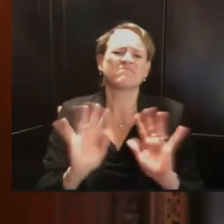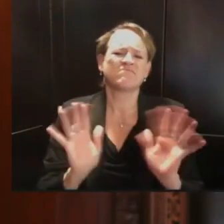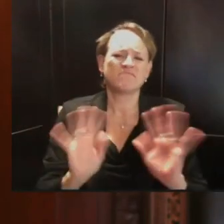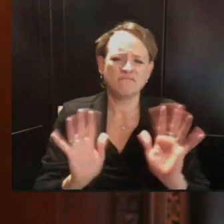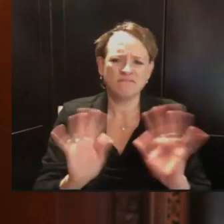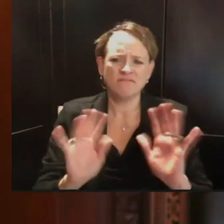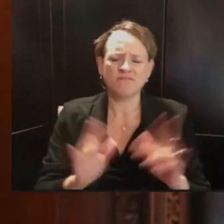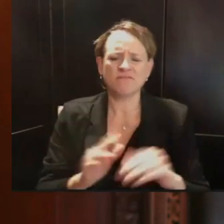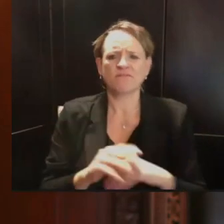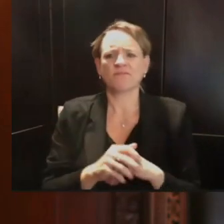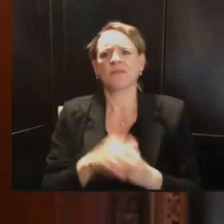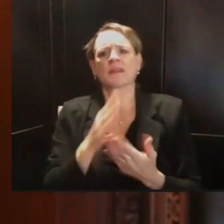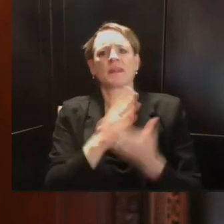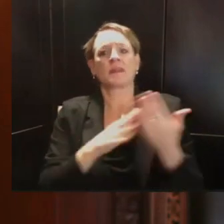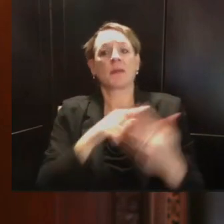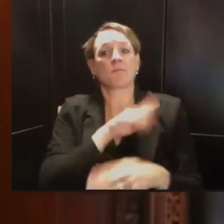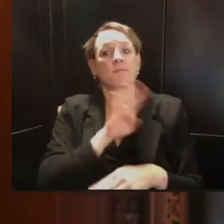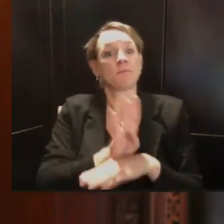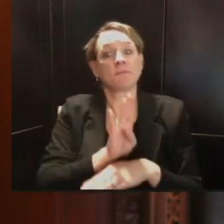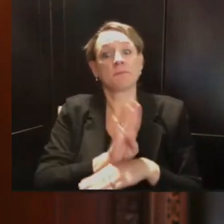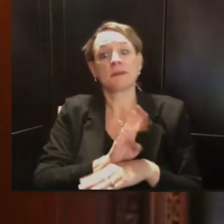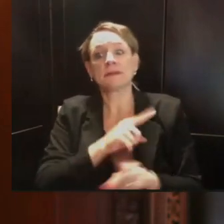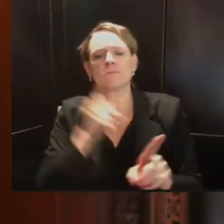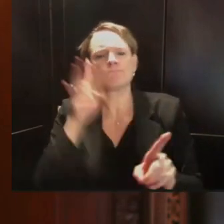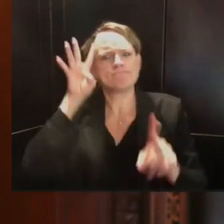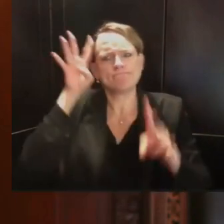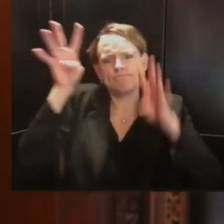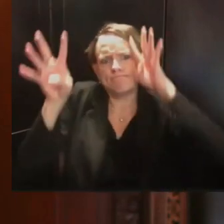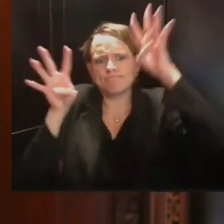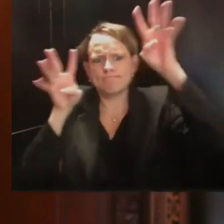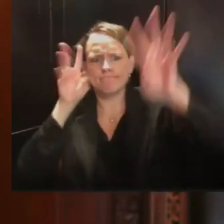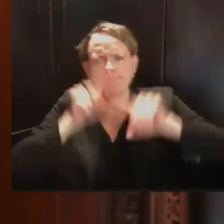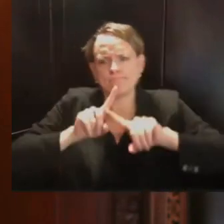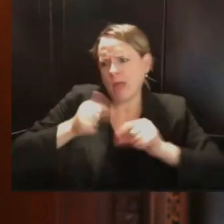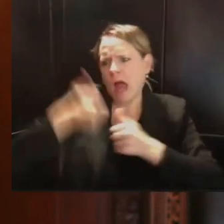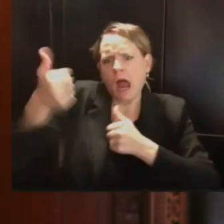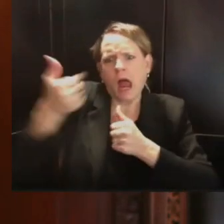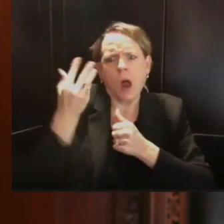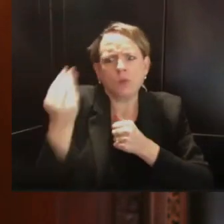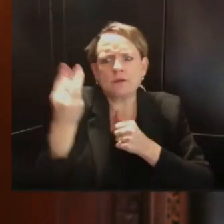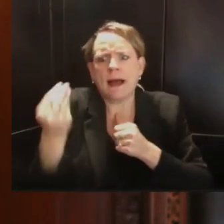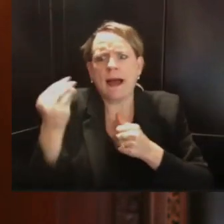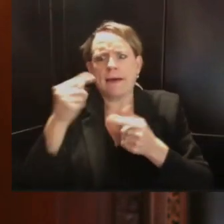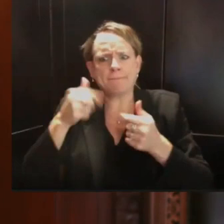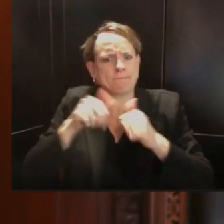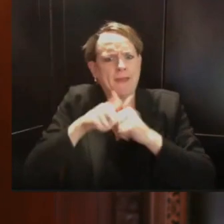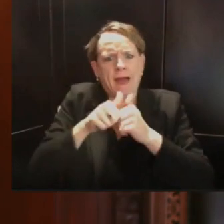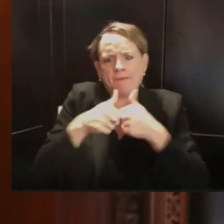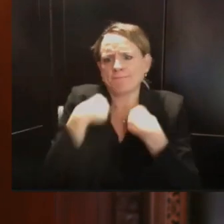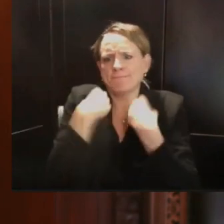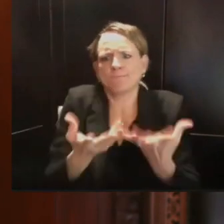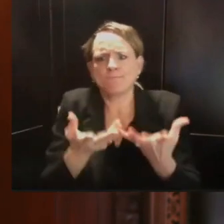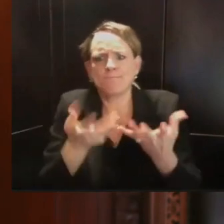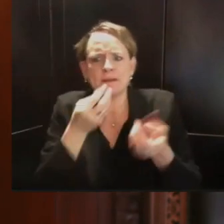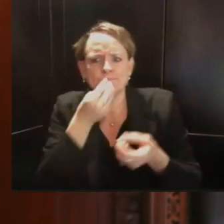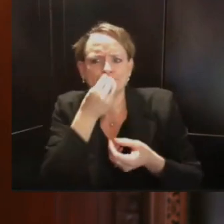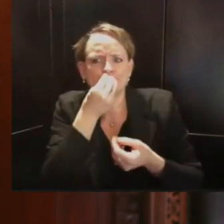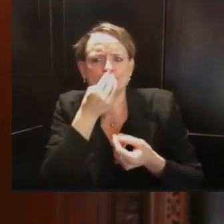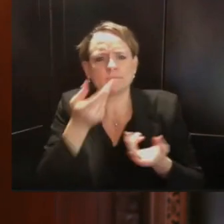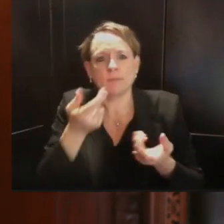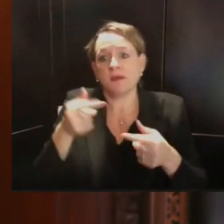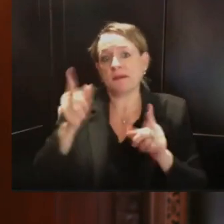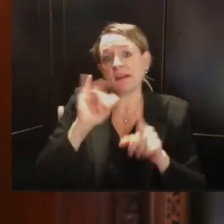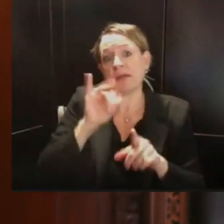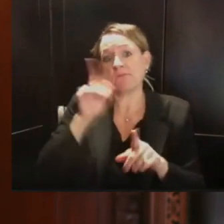continue to use alternative shopping and dining options like curbside pickup and delivery. Catch up with